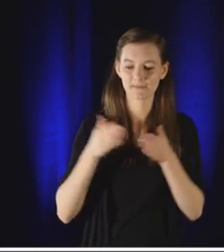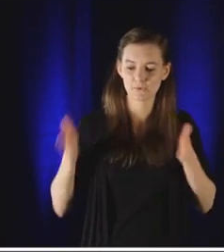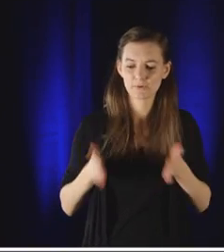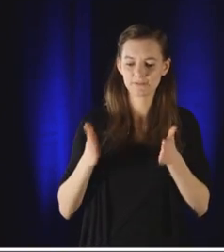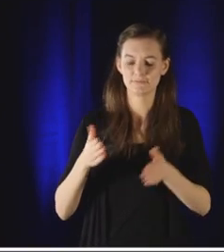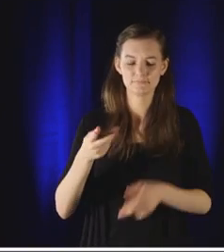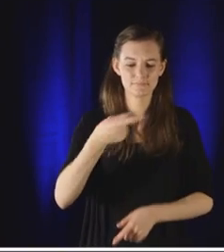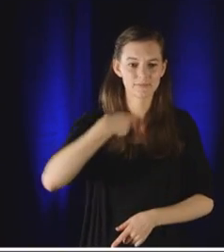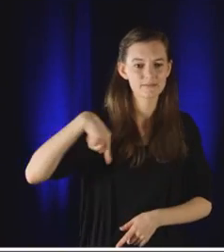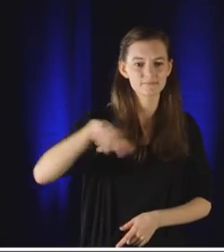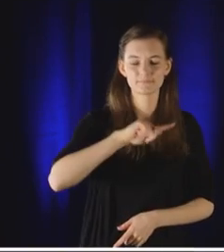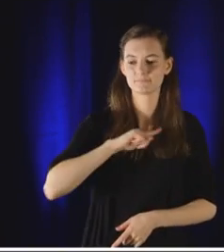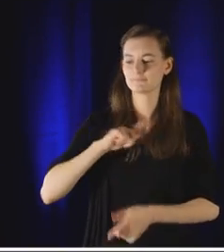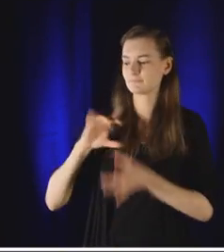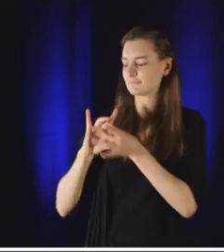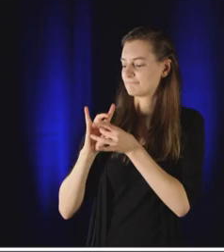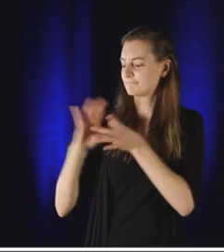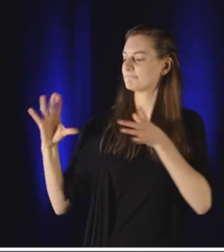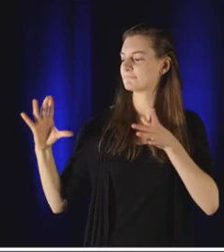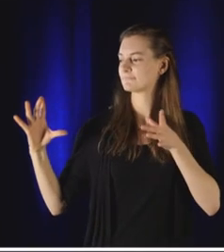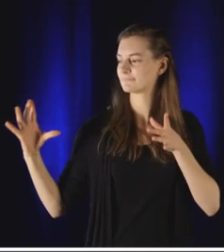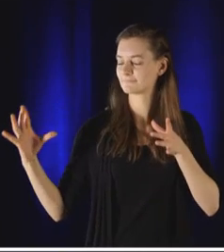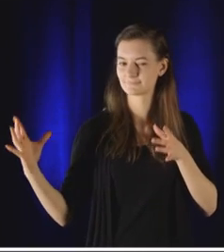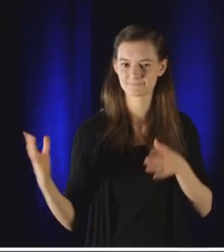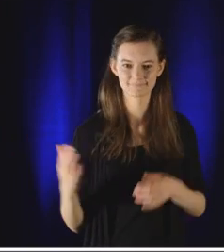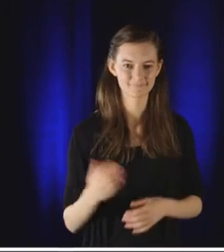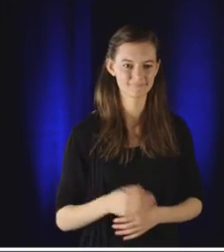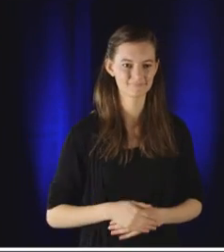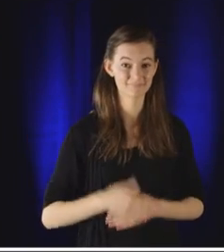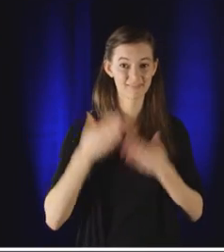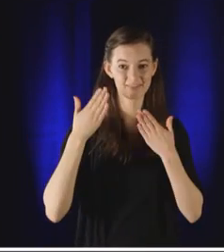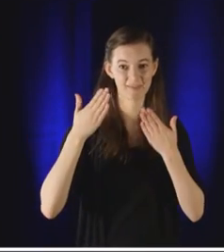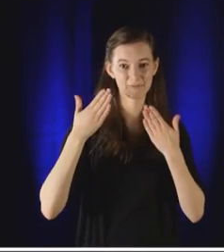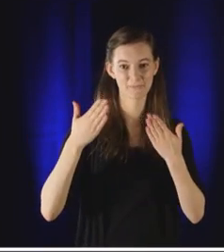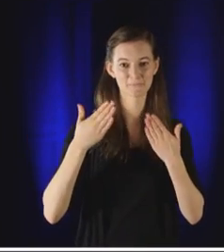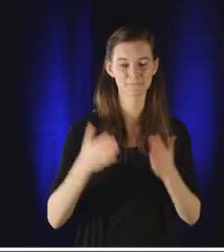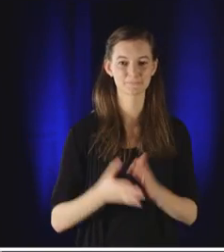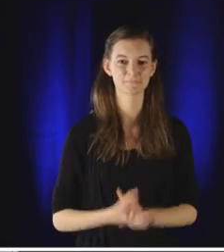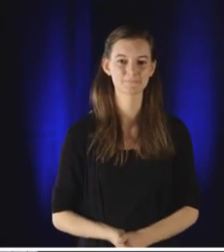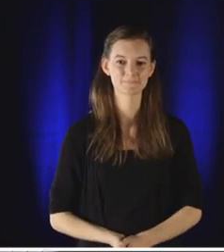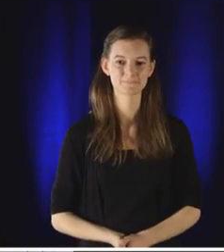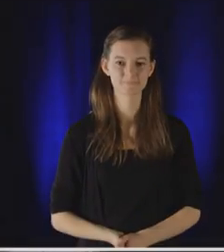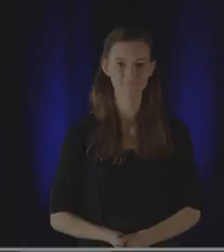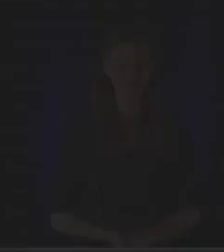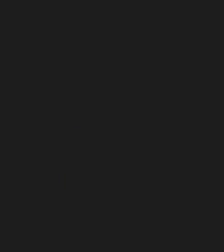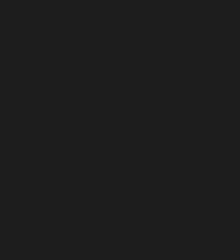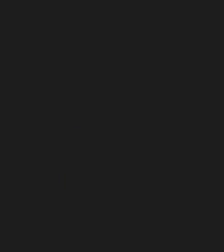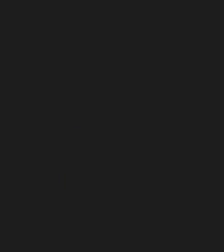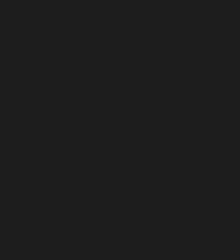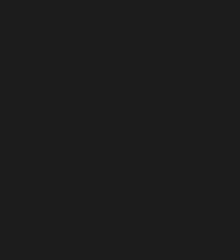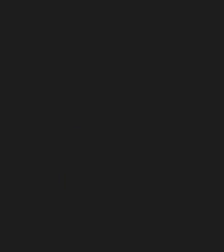us to break free. Thank you. Thank you.